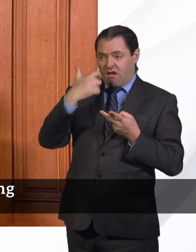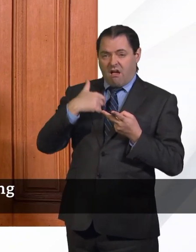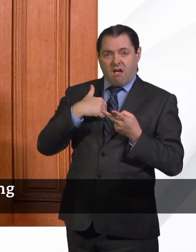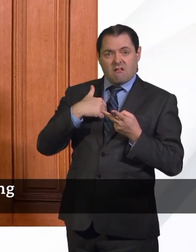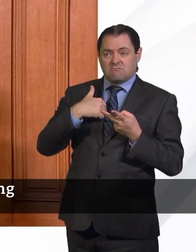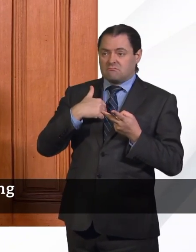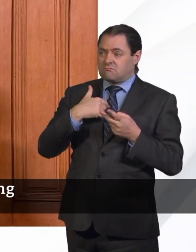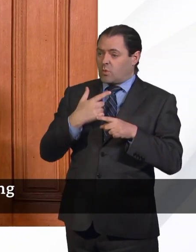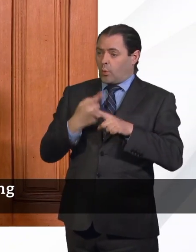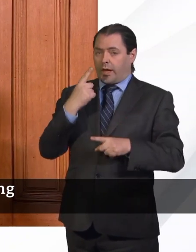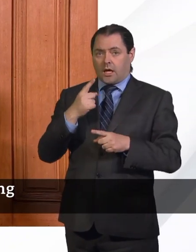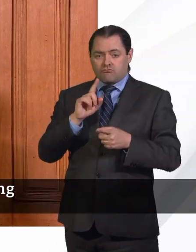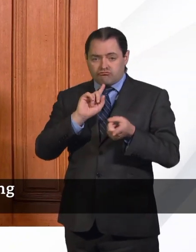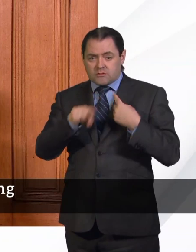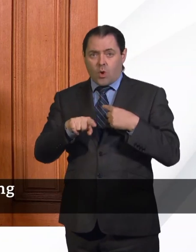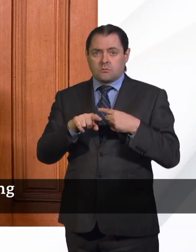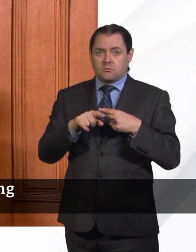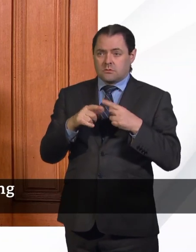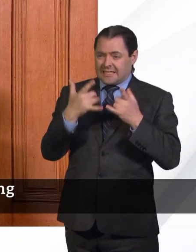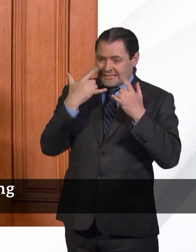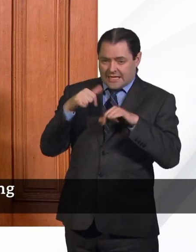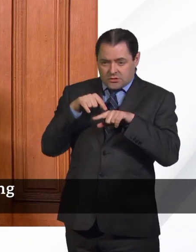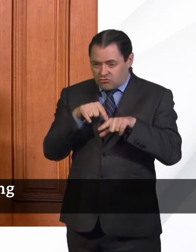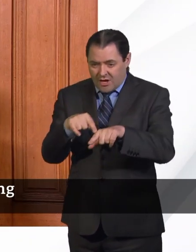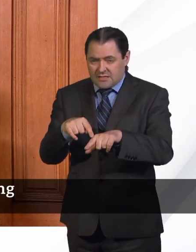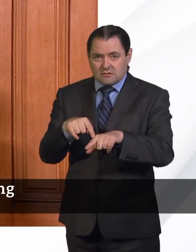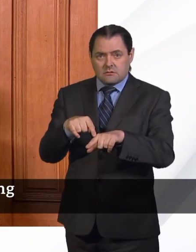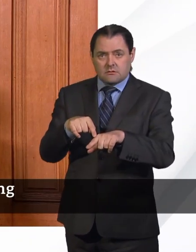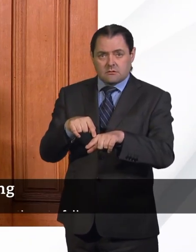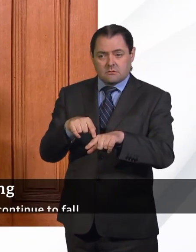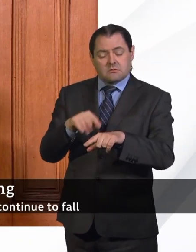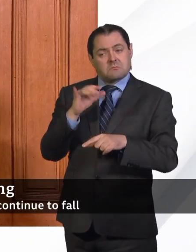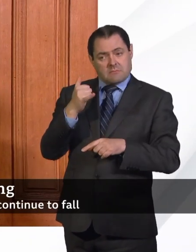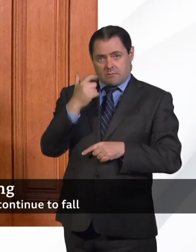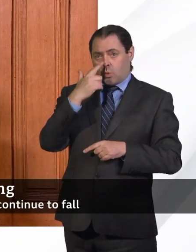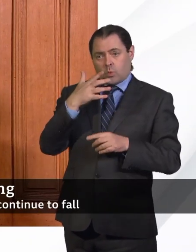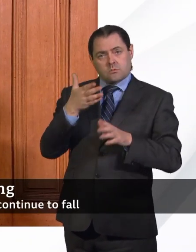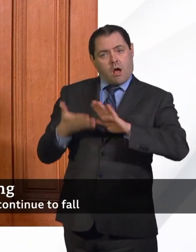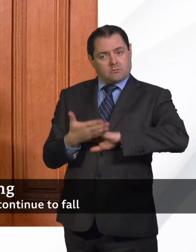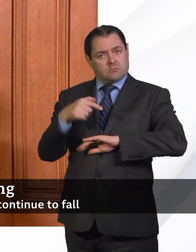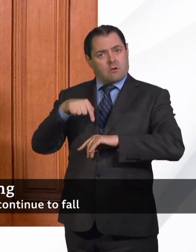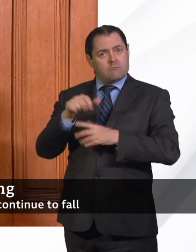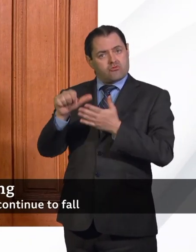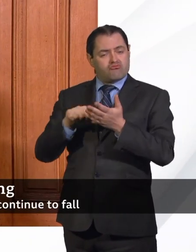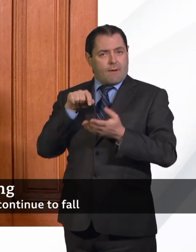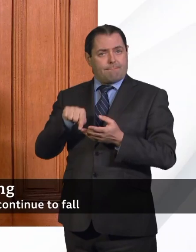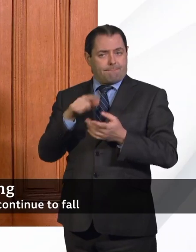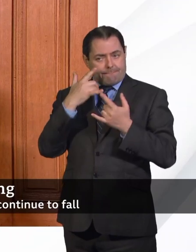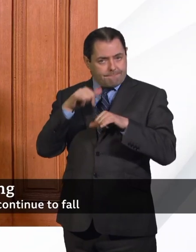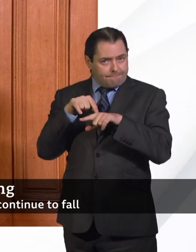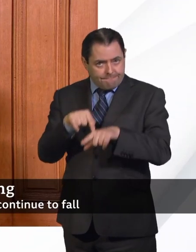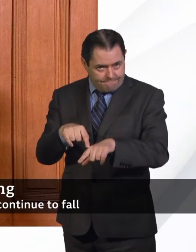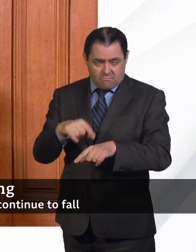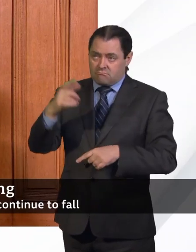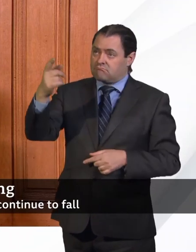respond with a test and trace program, then we could cover it in that way. So if travelers are